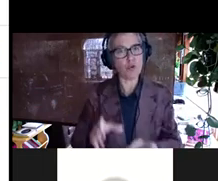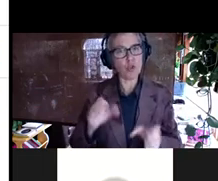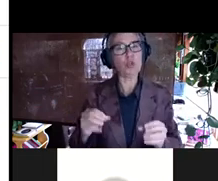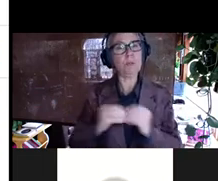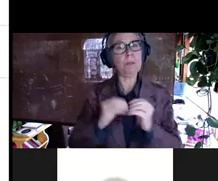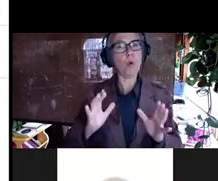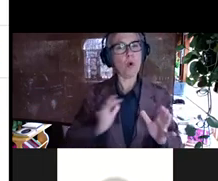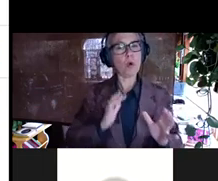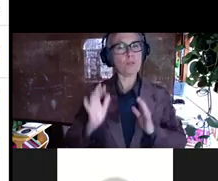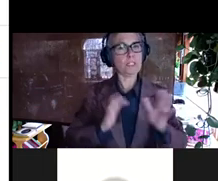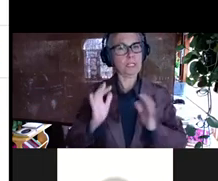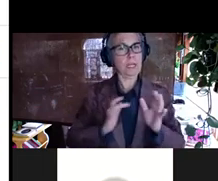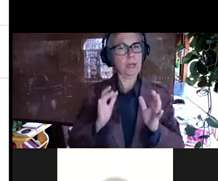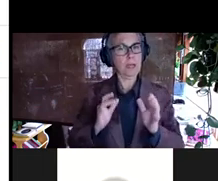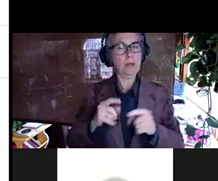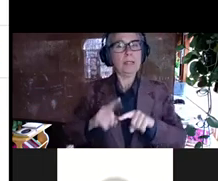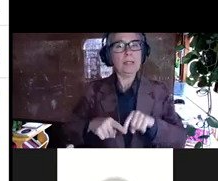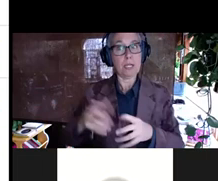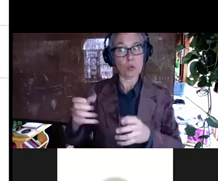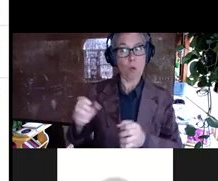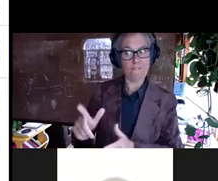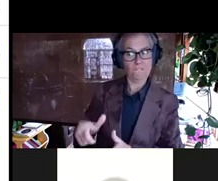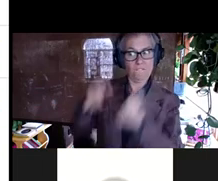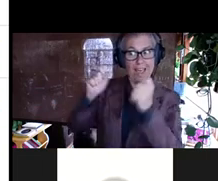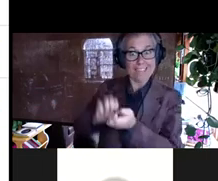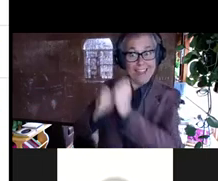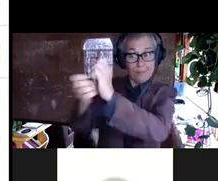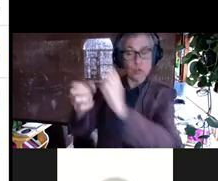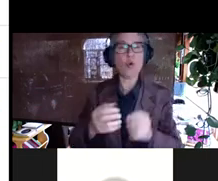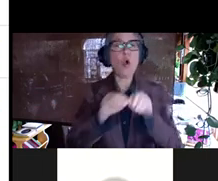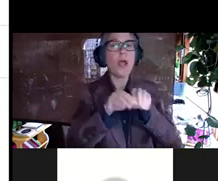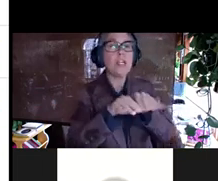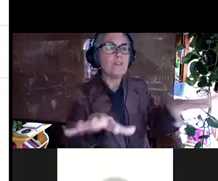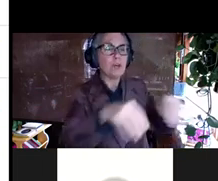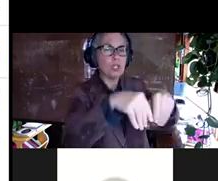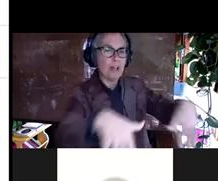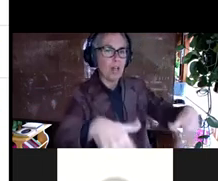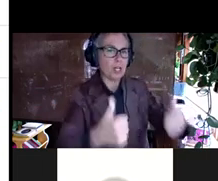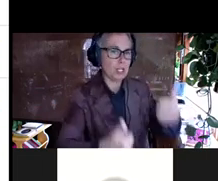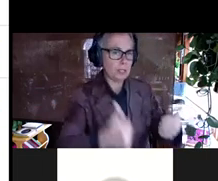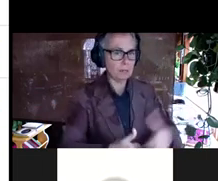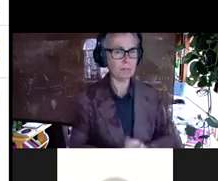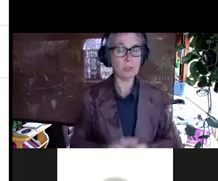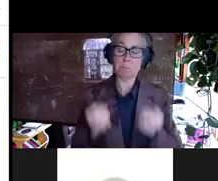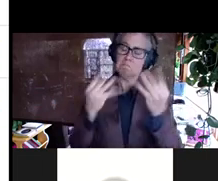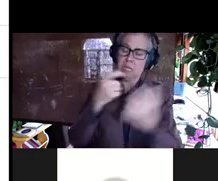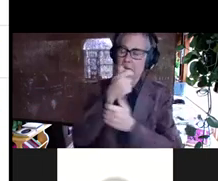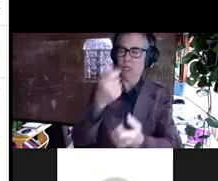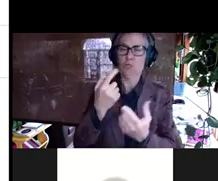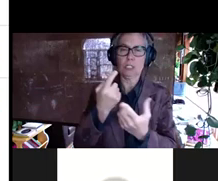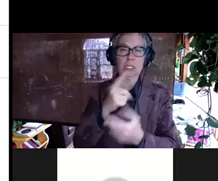regardless of whether your goal is a fast evolution or a diverse phylogeny. Right. So I think there's a lot of interesting questions there.